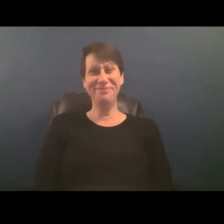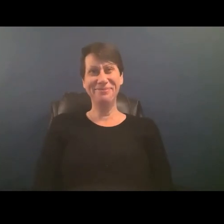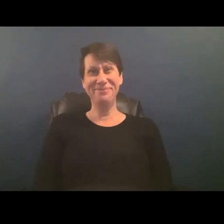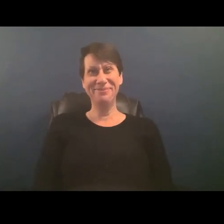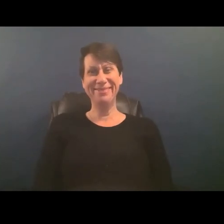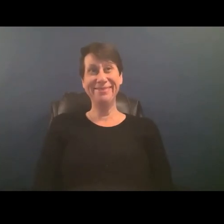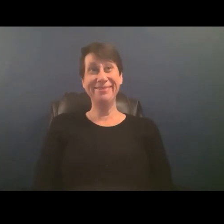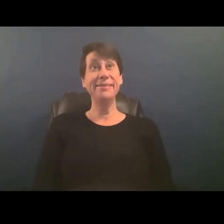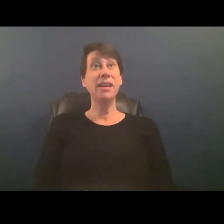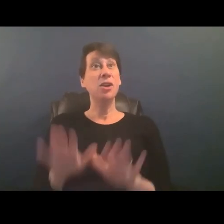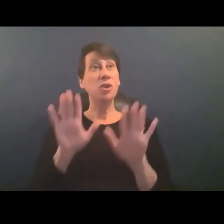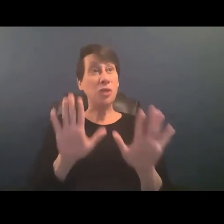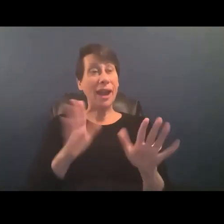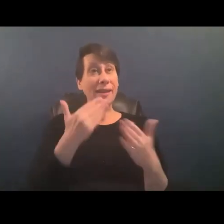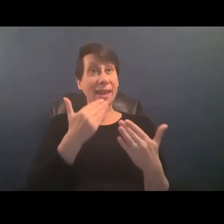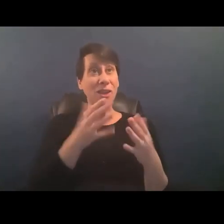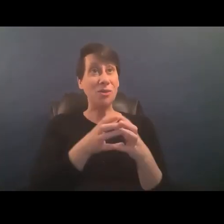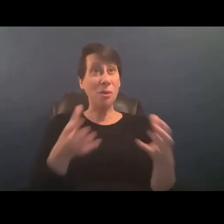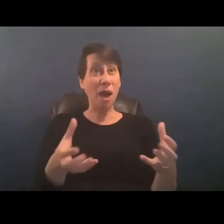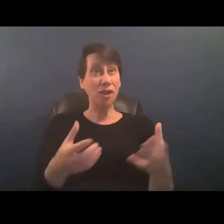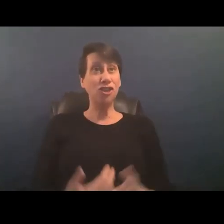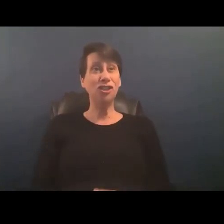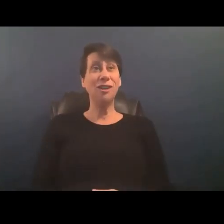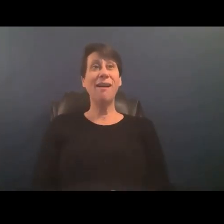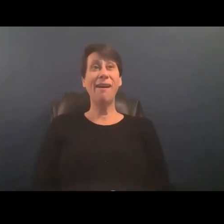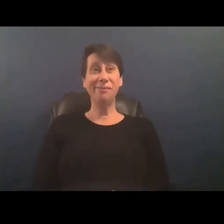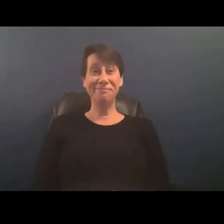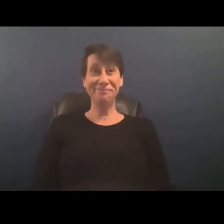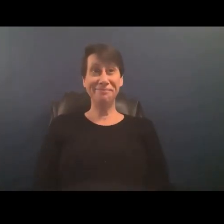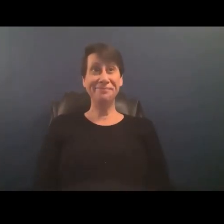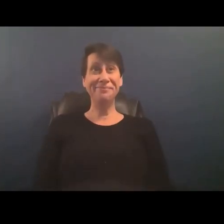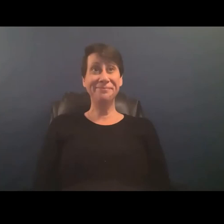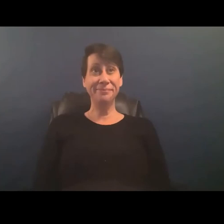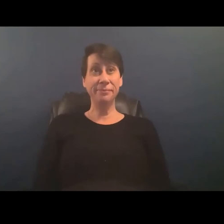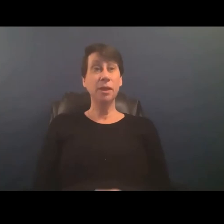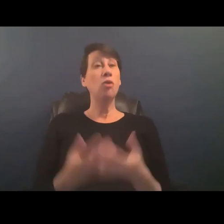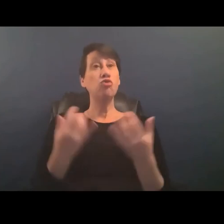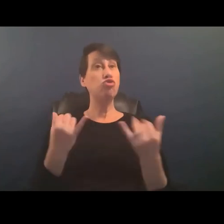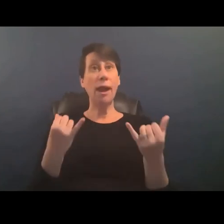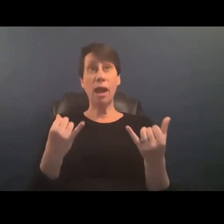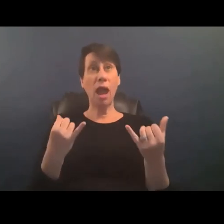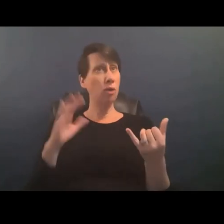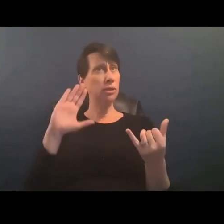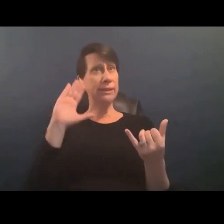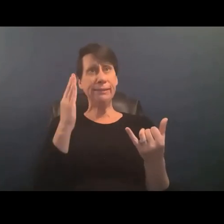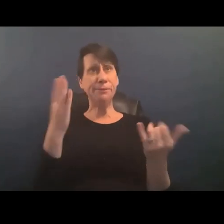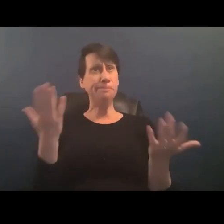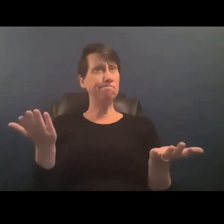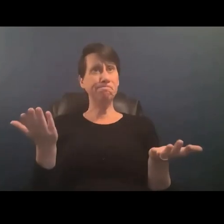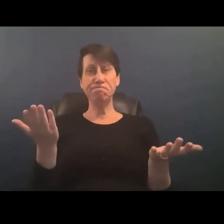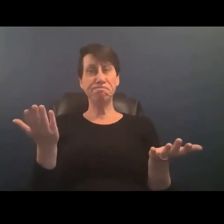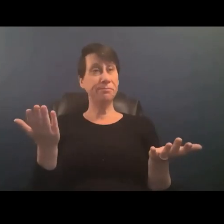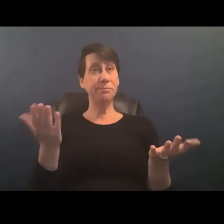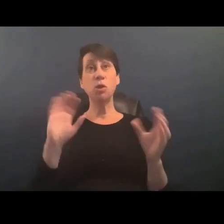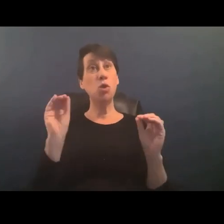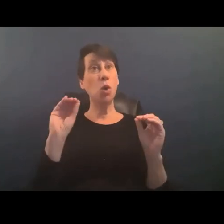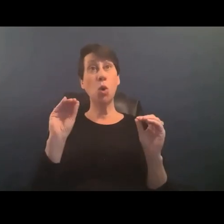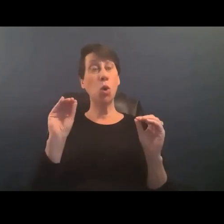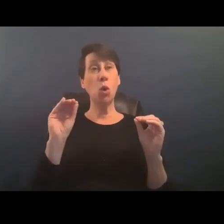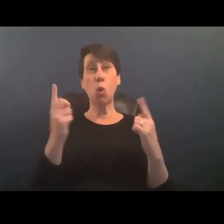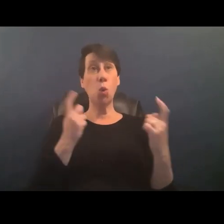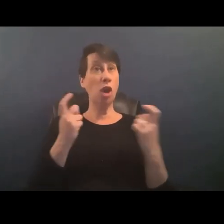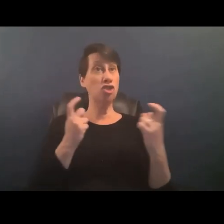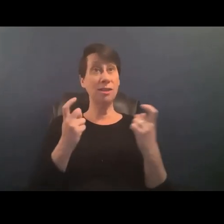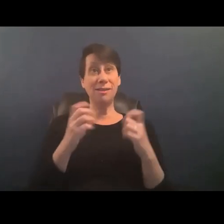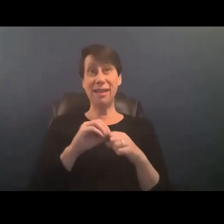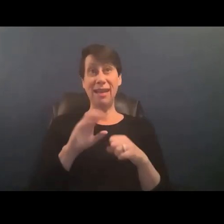great thank you so much um as of right now it doesn't look like we have any questions in